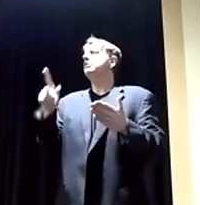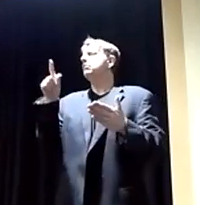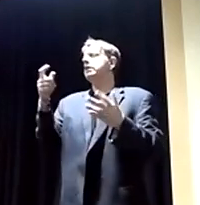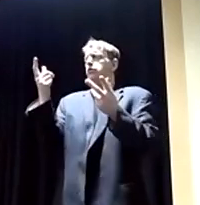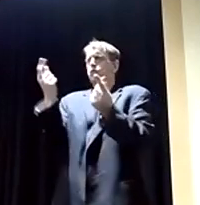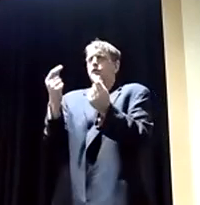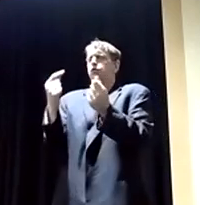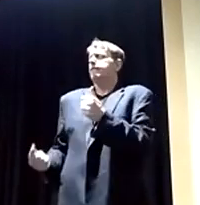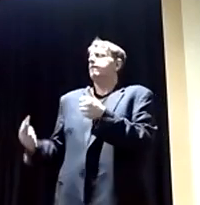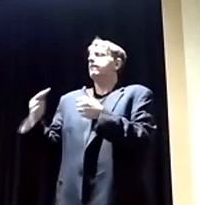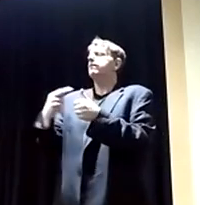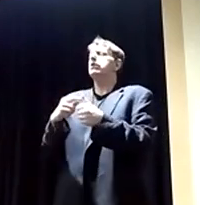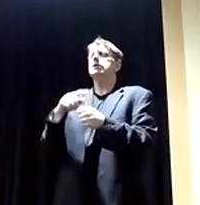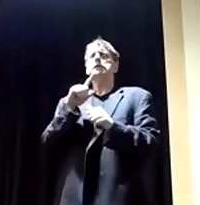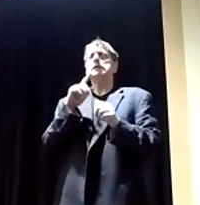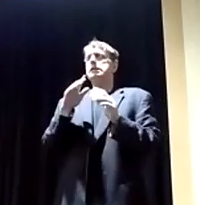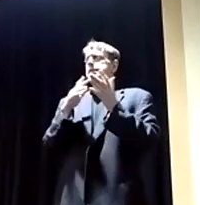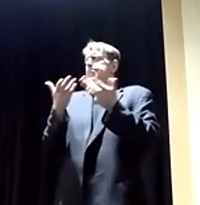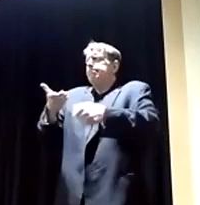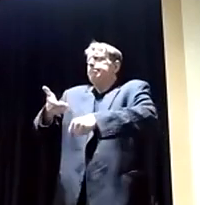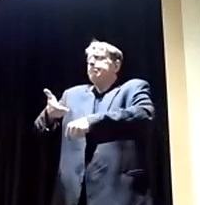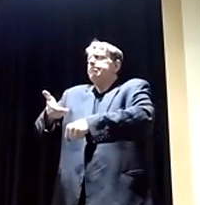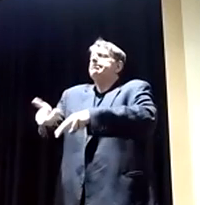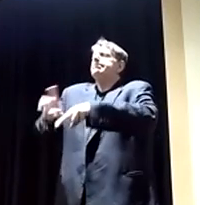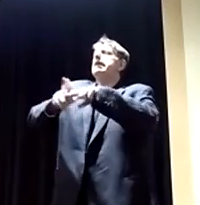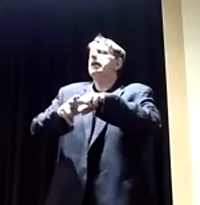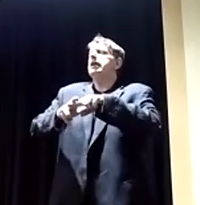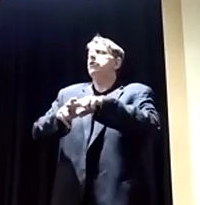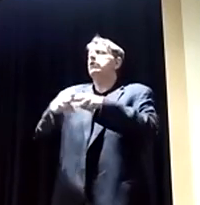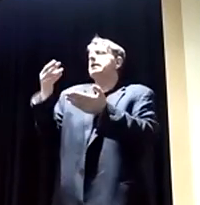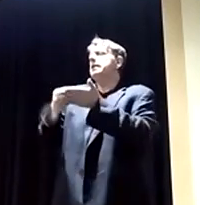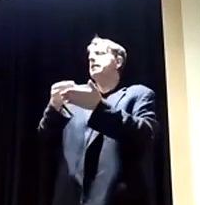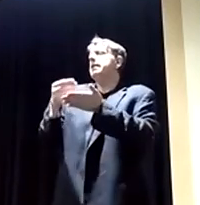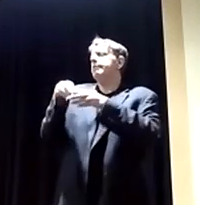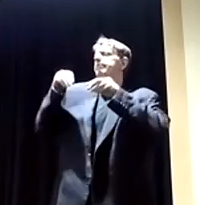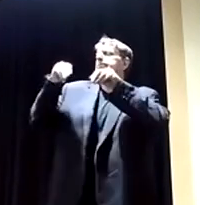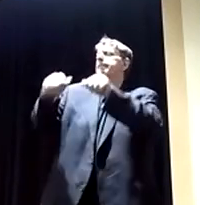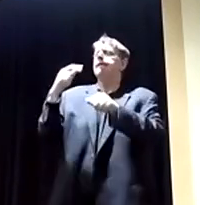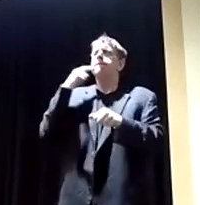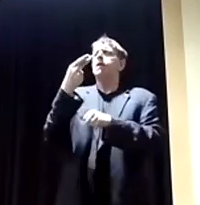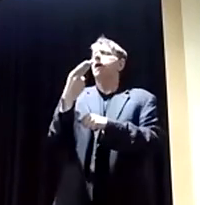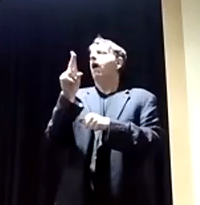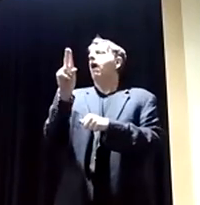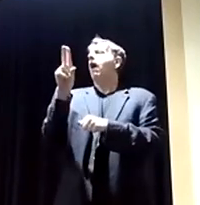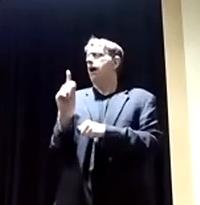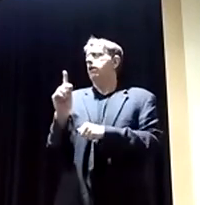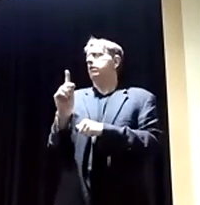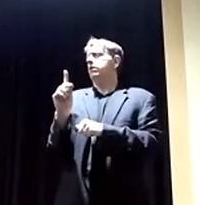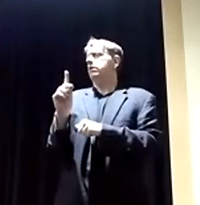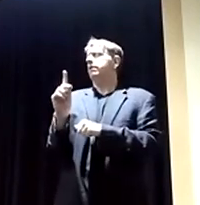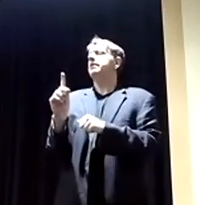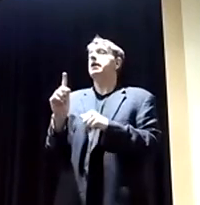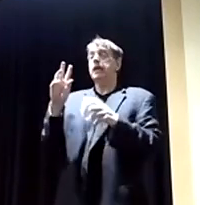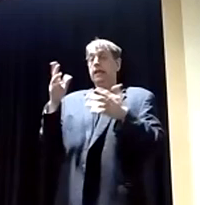is we have to really increase the amount of money that's going to HUD so that, you know, just in my city here in